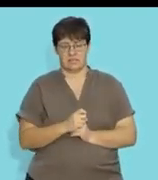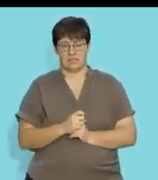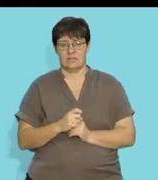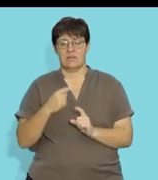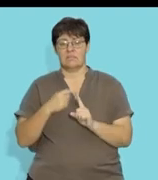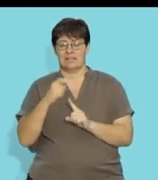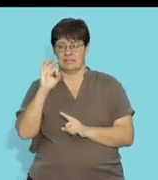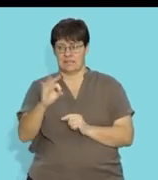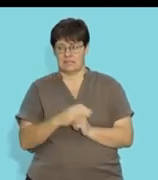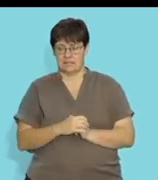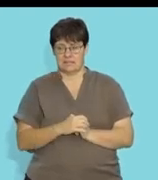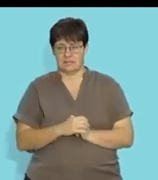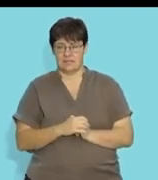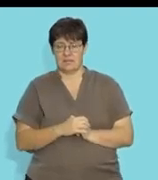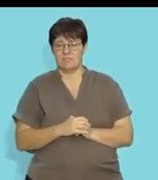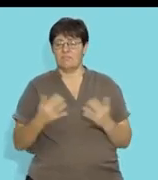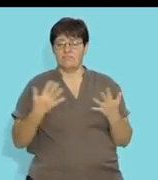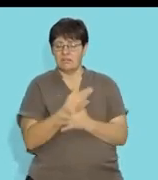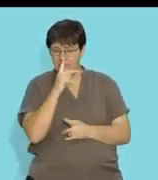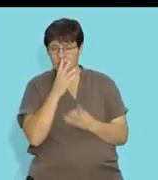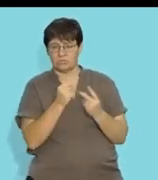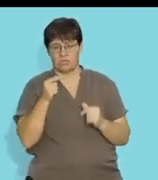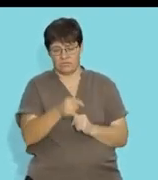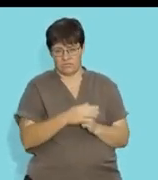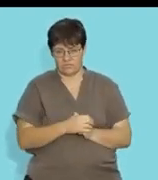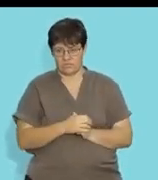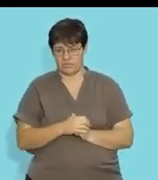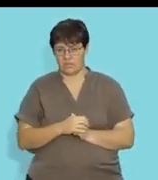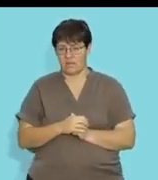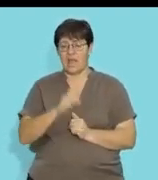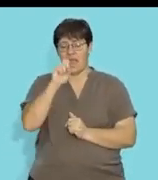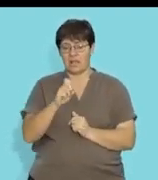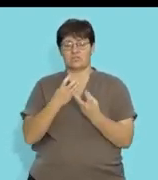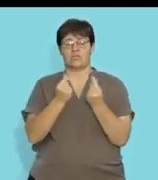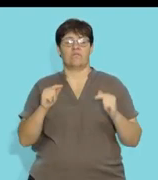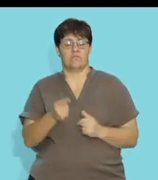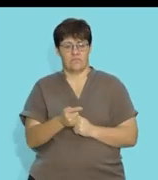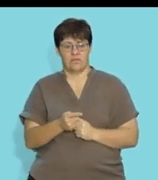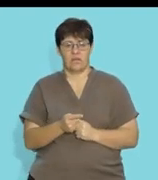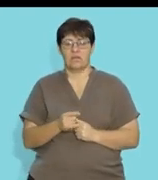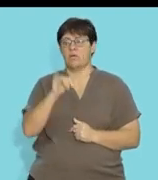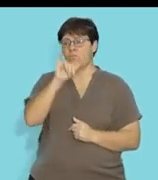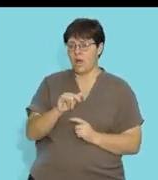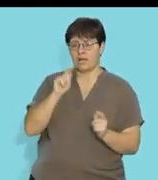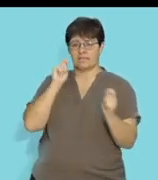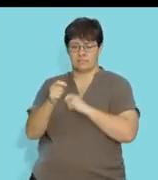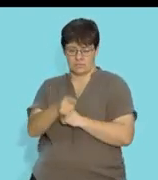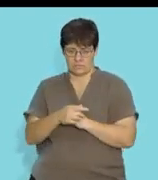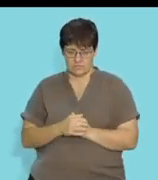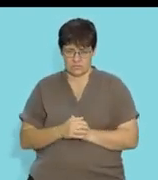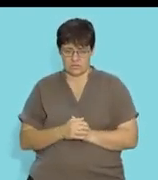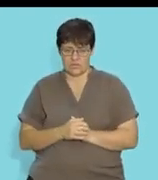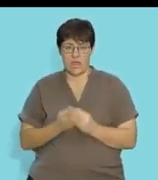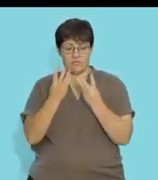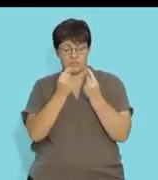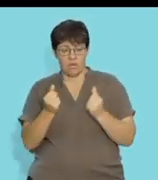plus 3. And then quickly, let's just solve for this. I'm just going to solve the x and then the y will substitute it.